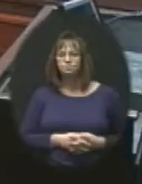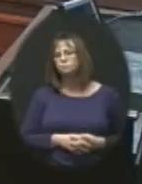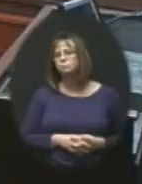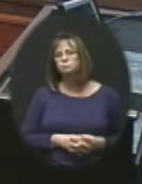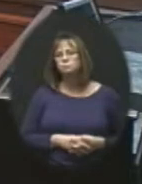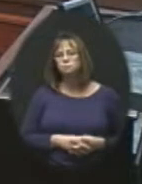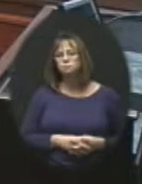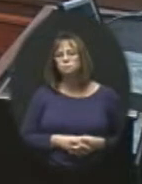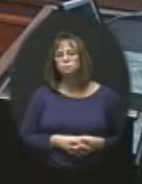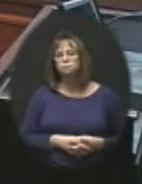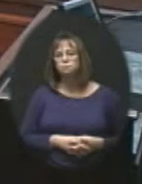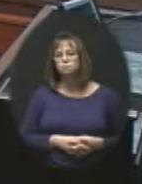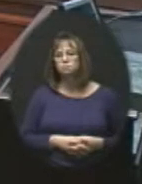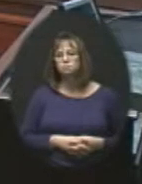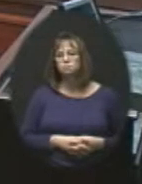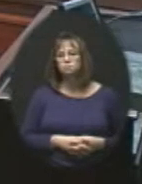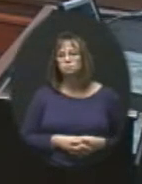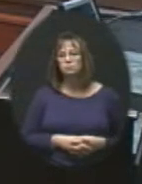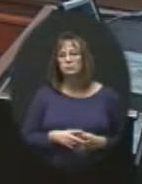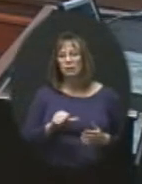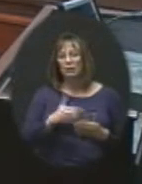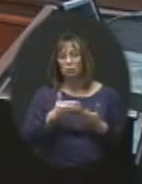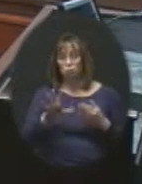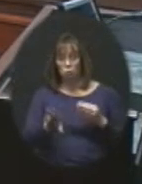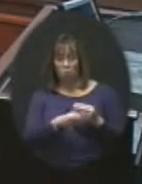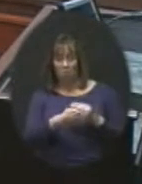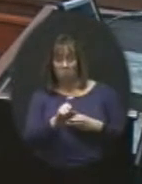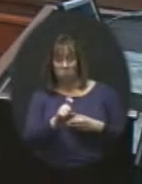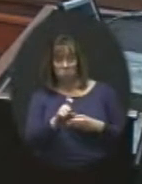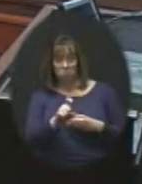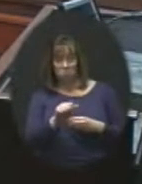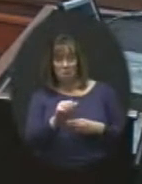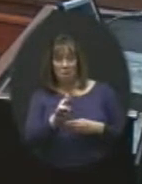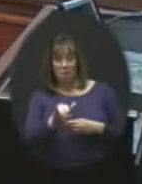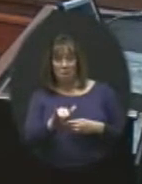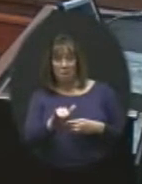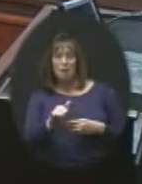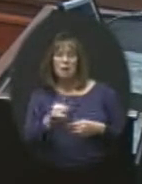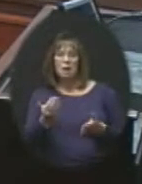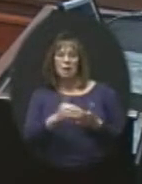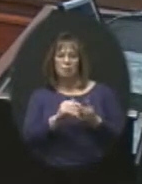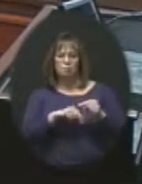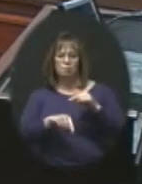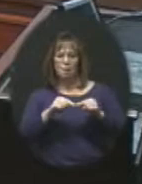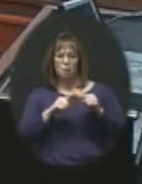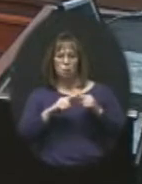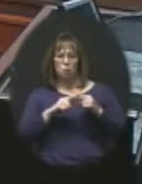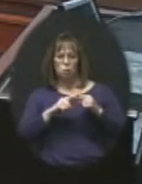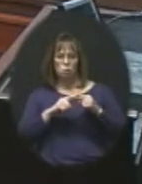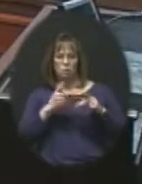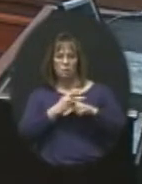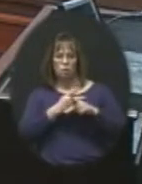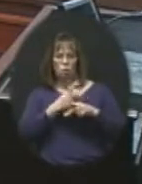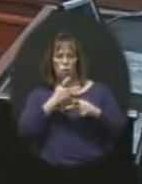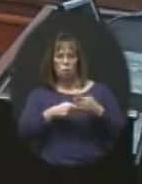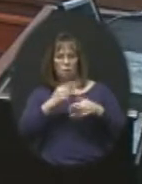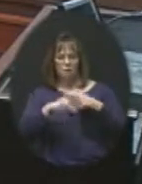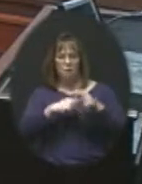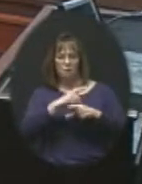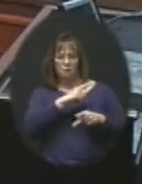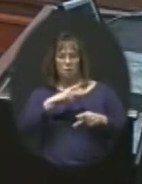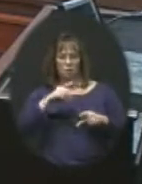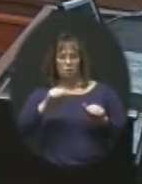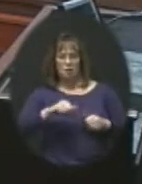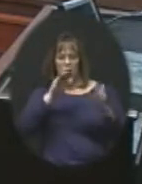Any of have anything to add? Well, again, it goes back to anticipating what kind of legislation we can